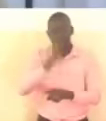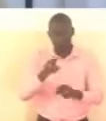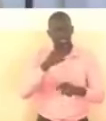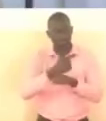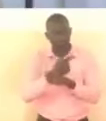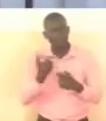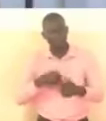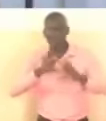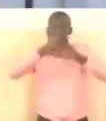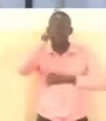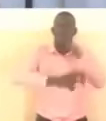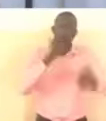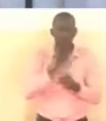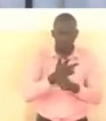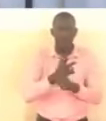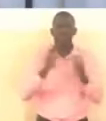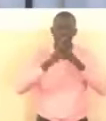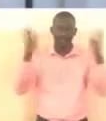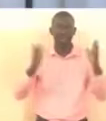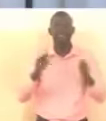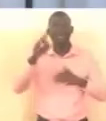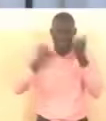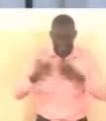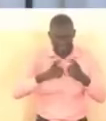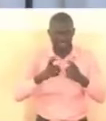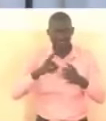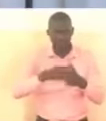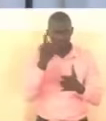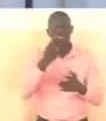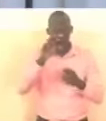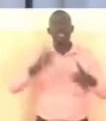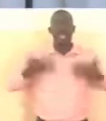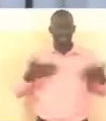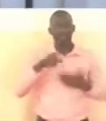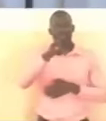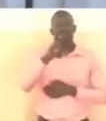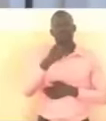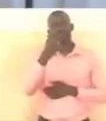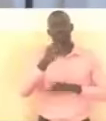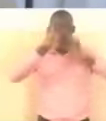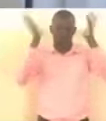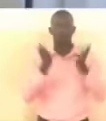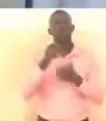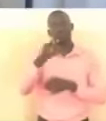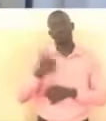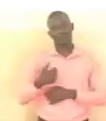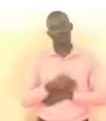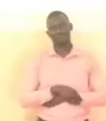nation and the world are large once again happy 2021 to you all the the you the you